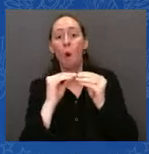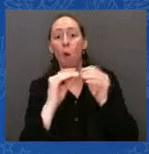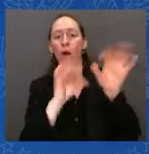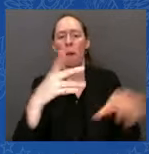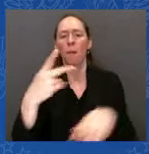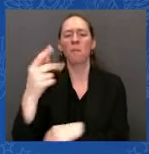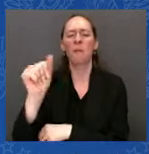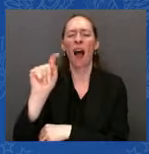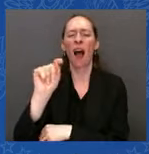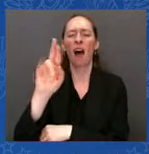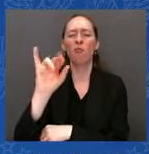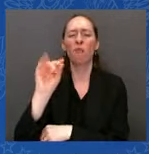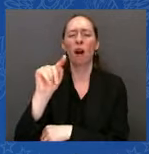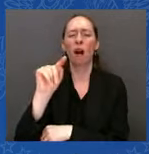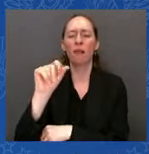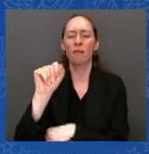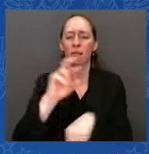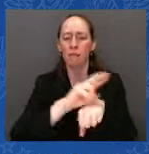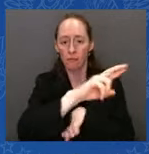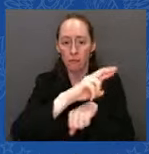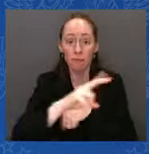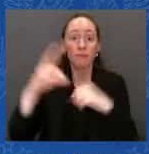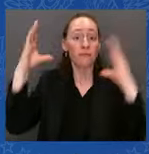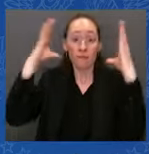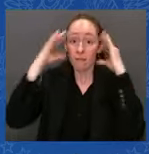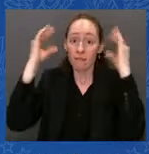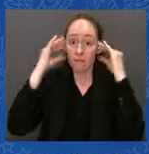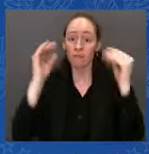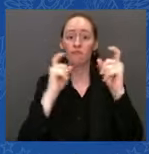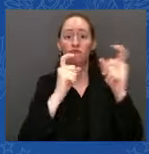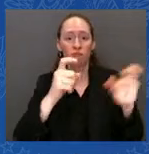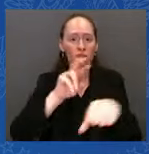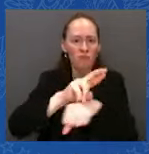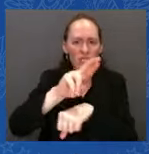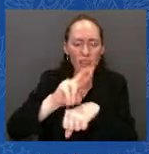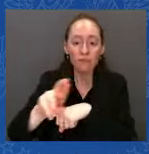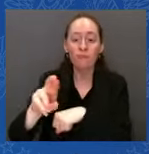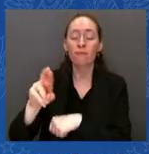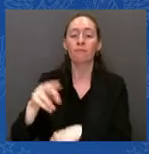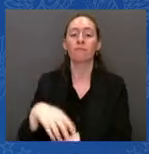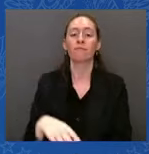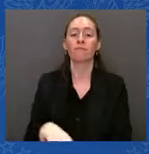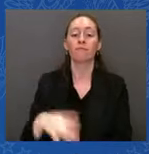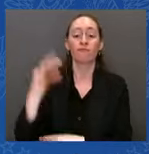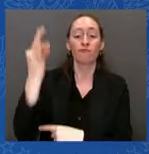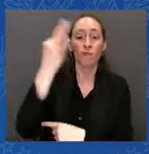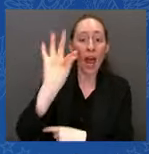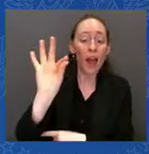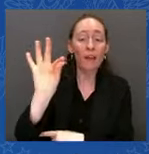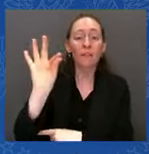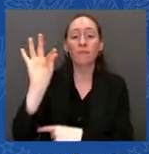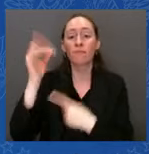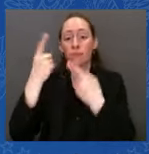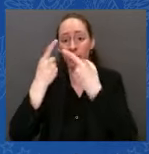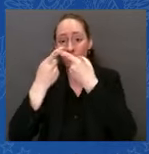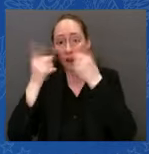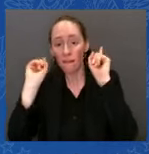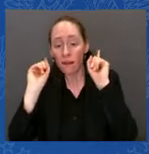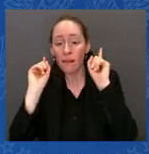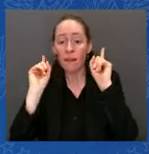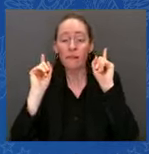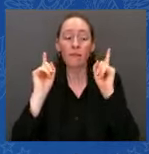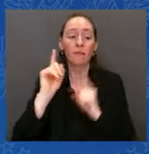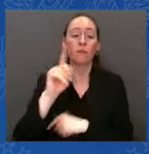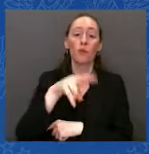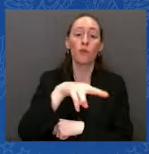France, Canada, the UK, Slovakia, Norway, and others have all donated critical air defense systems to help secure Ukrainian skies